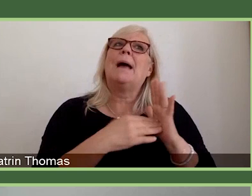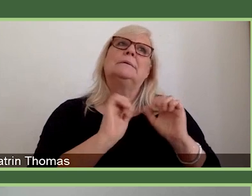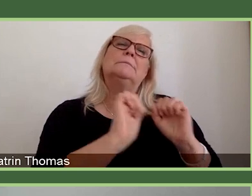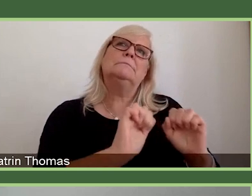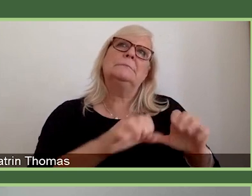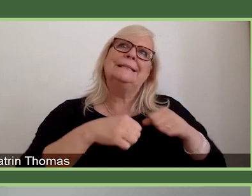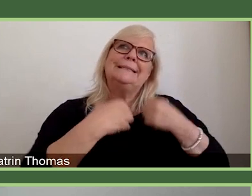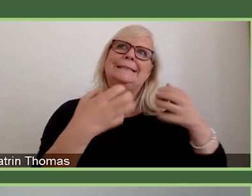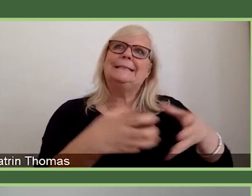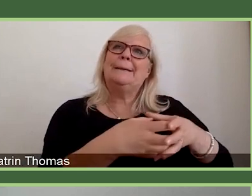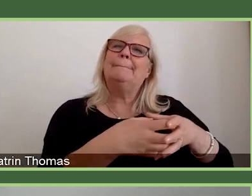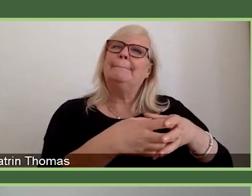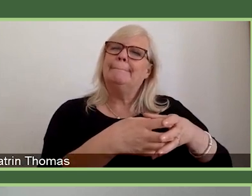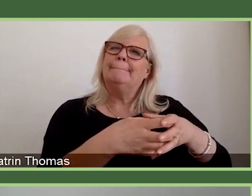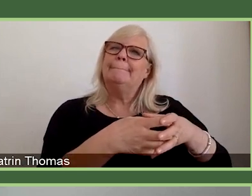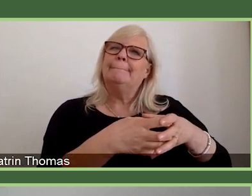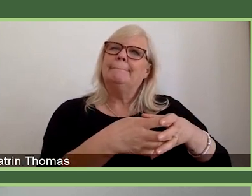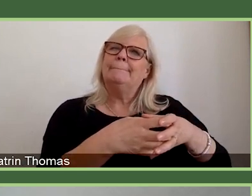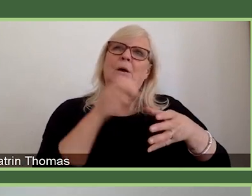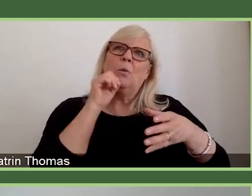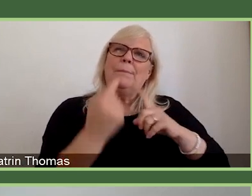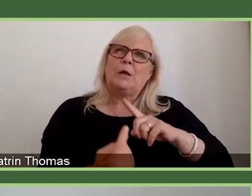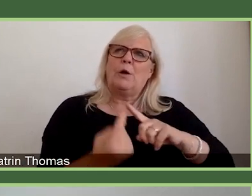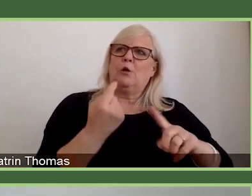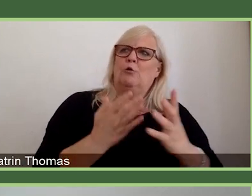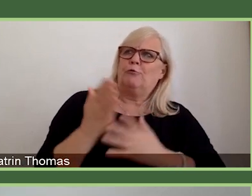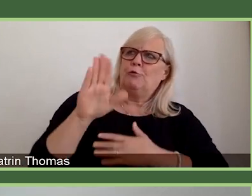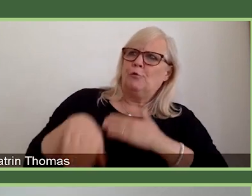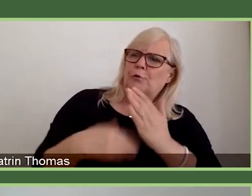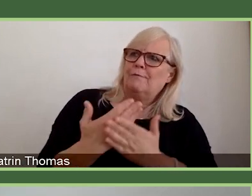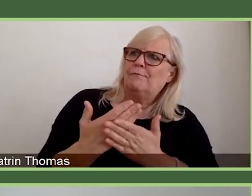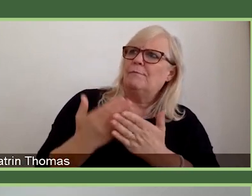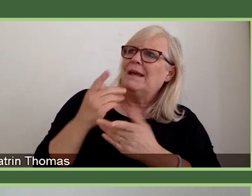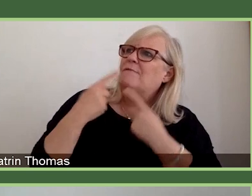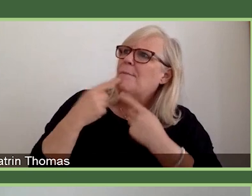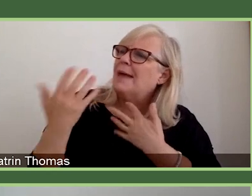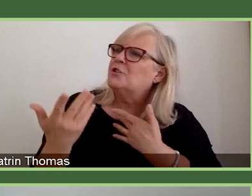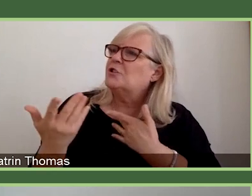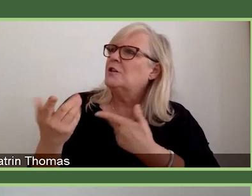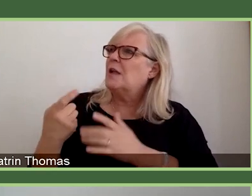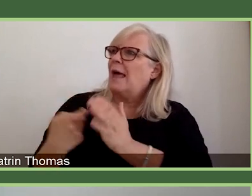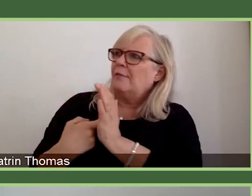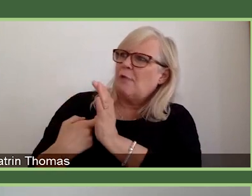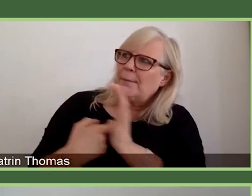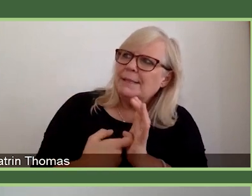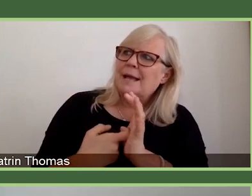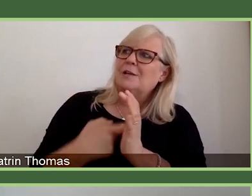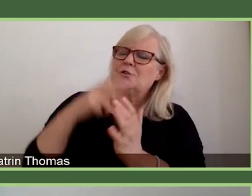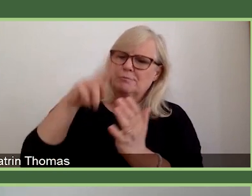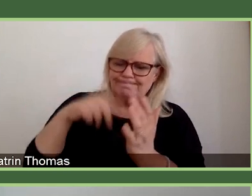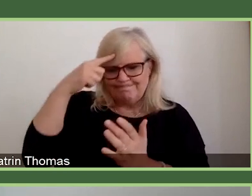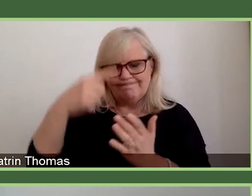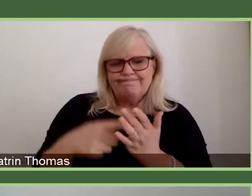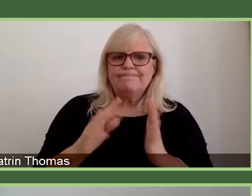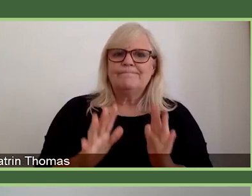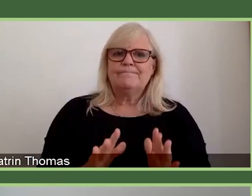recommendations that have been provided by our expert reviewers. The interviews we foresee being in